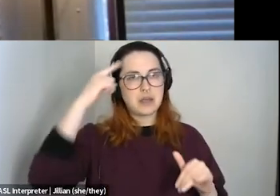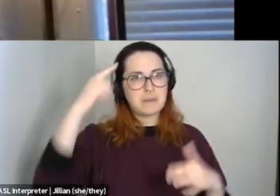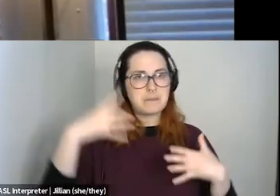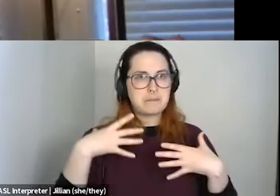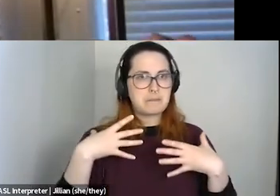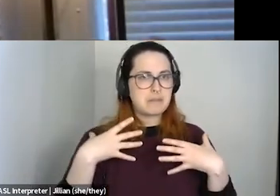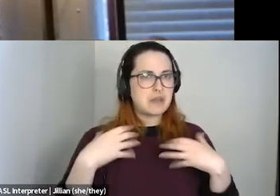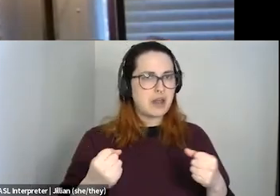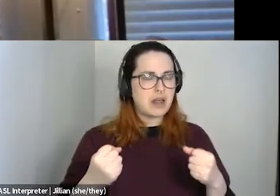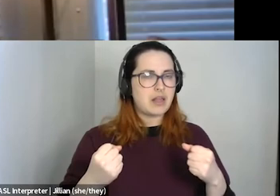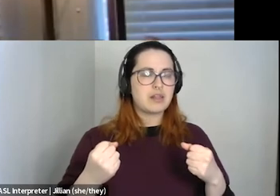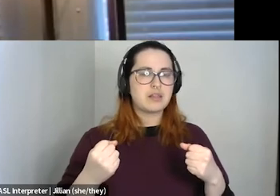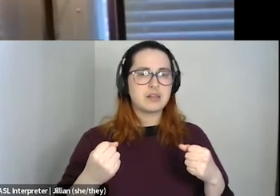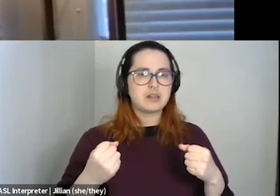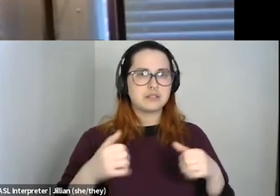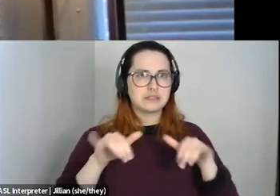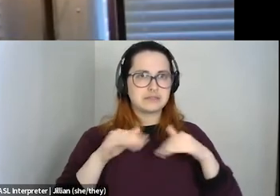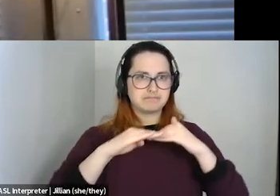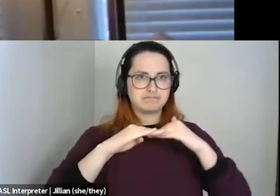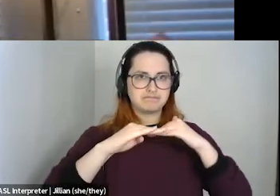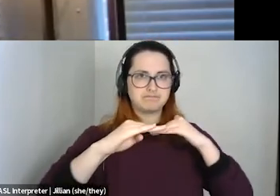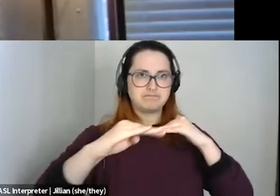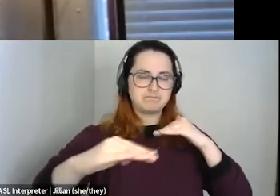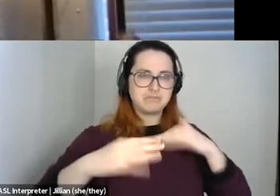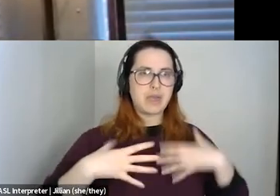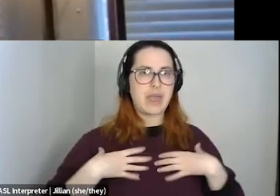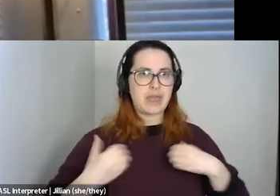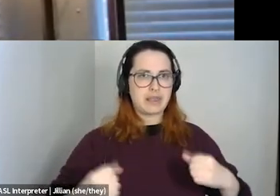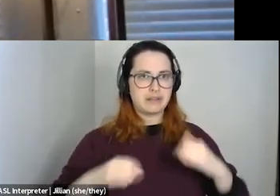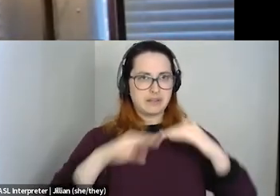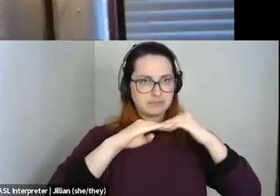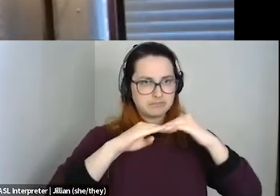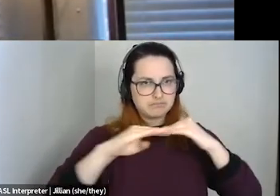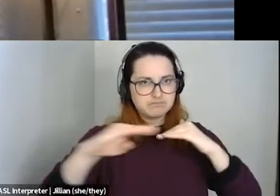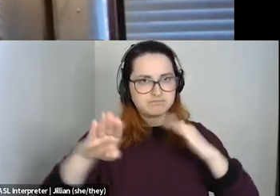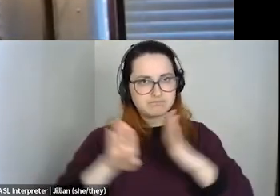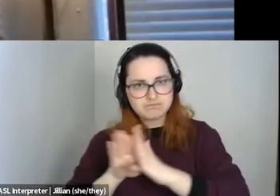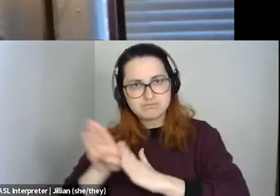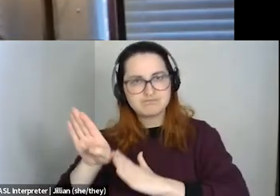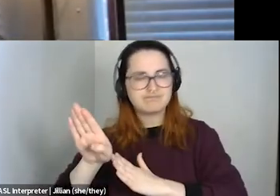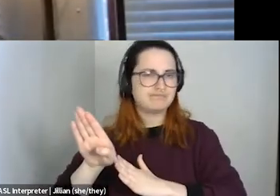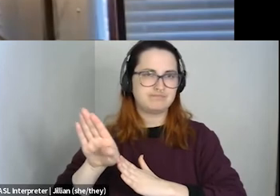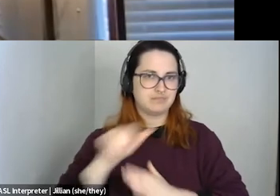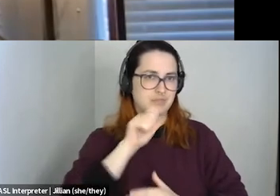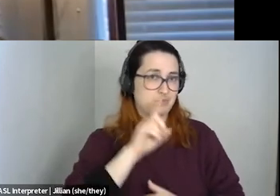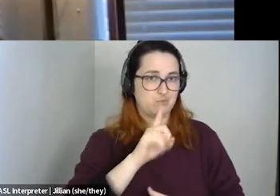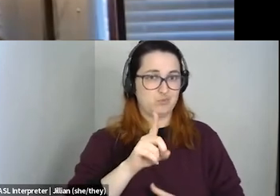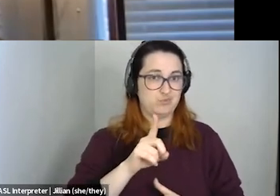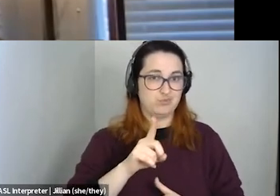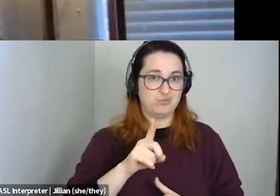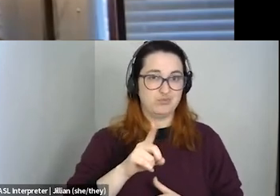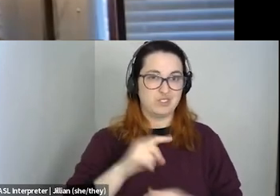and like the process of healing is like linear is like a really toxic narrative. So like,